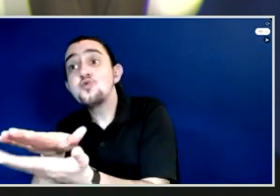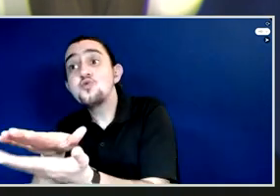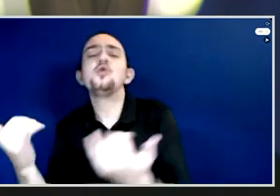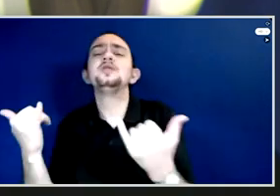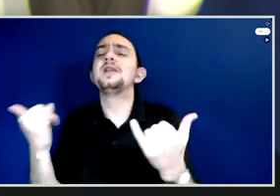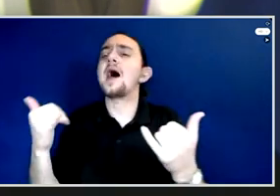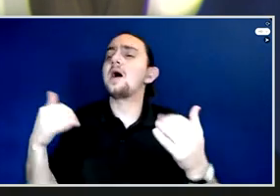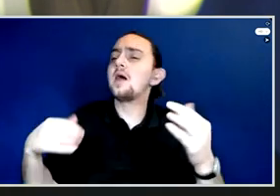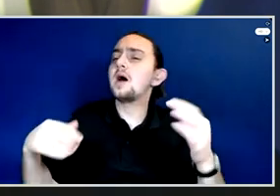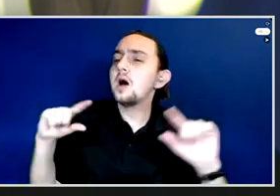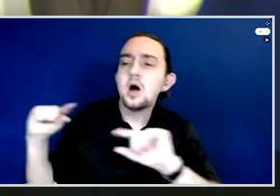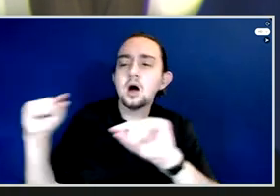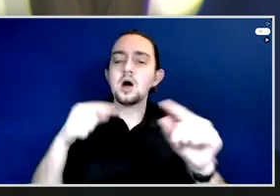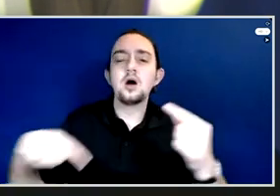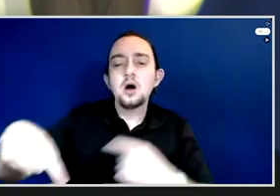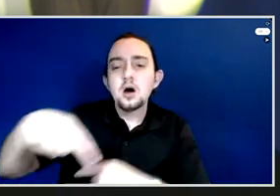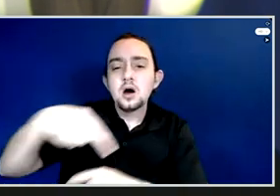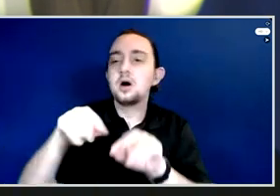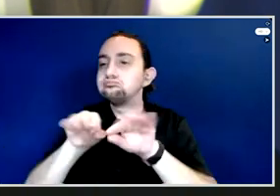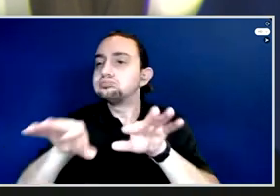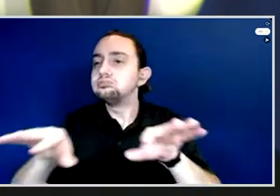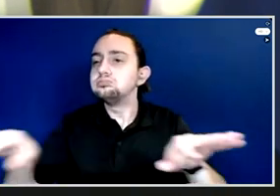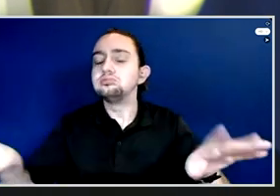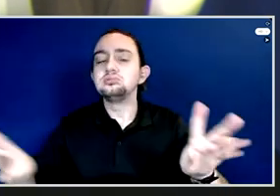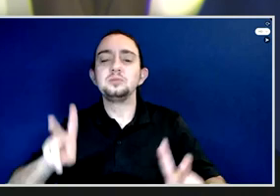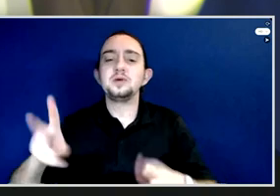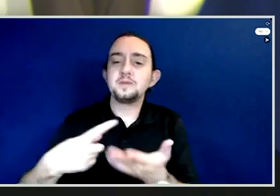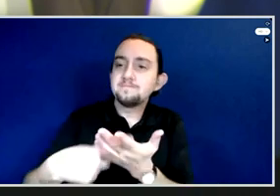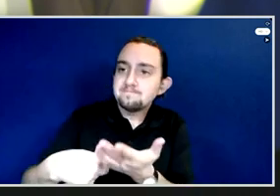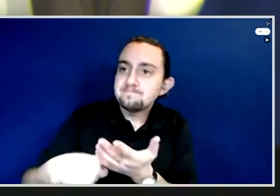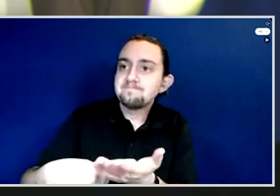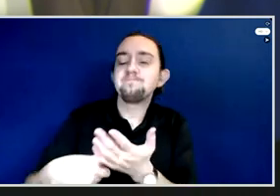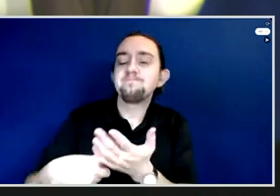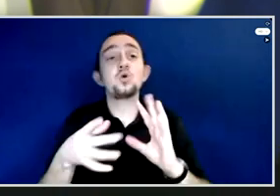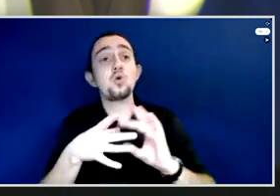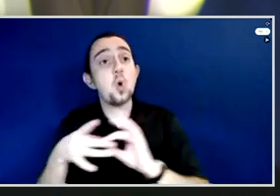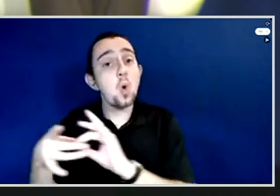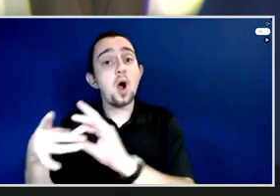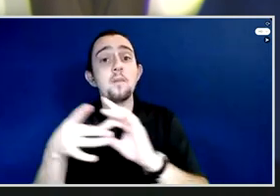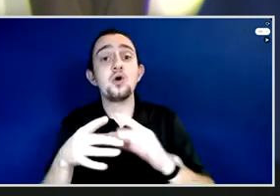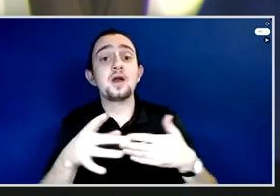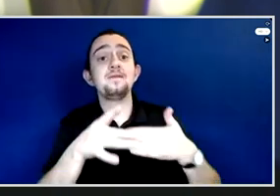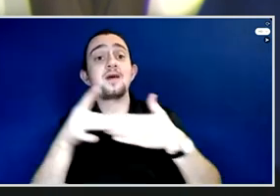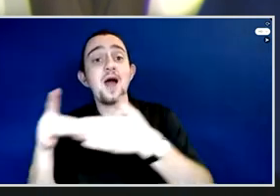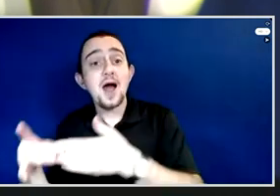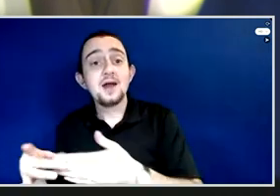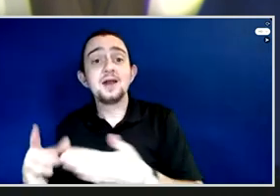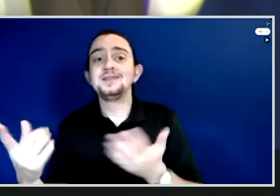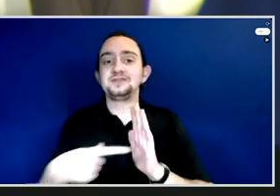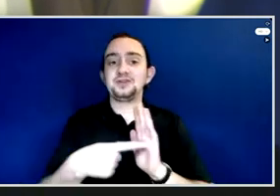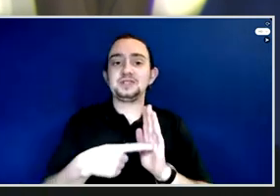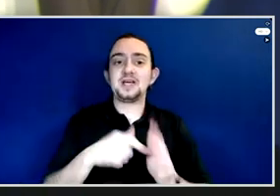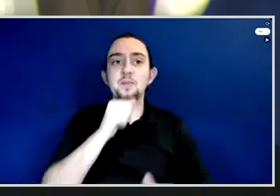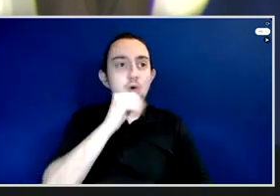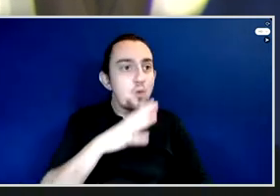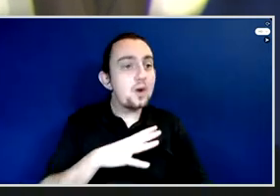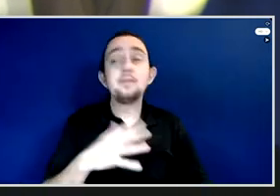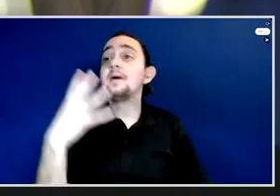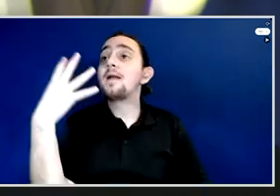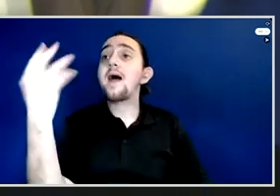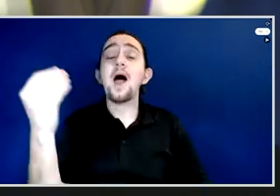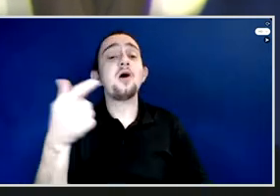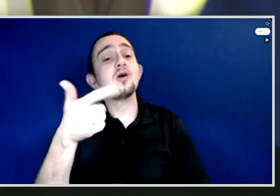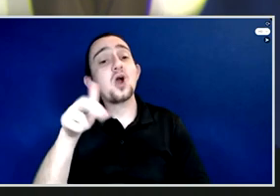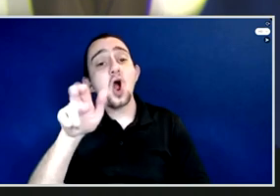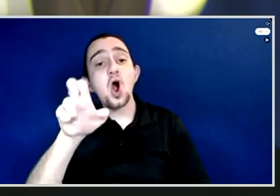cooperative gardens where women are watering their vegetables and they're asking the question to their leaders.